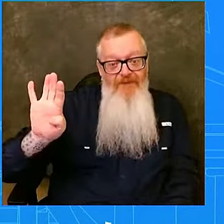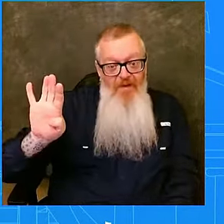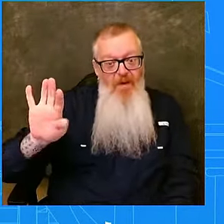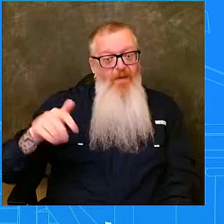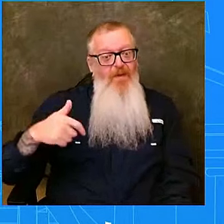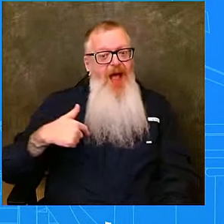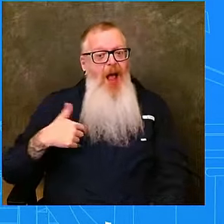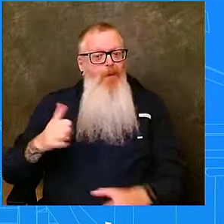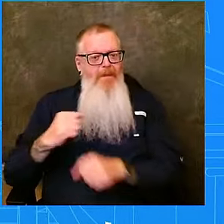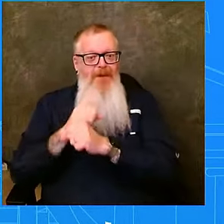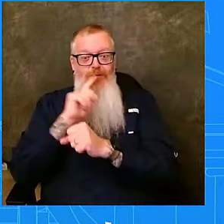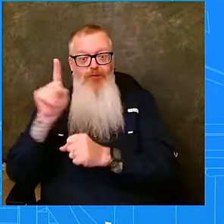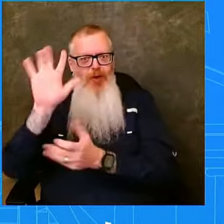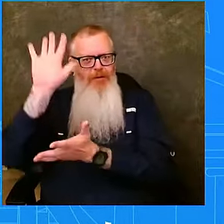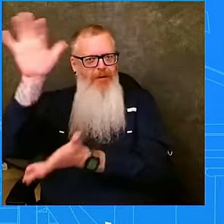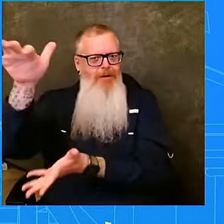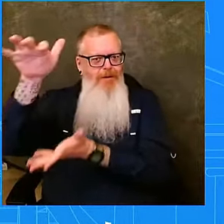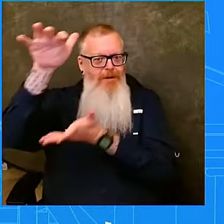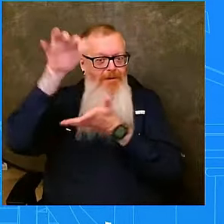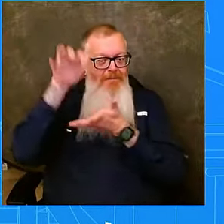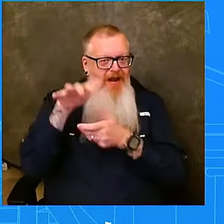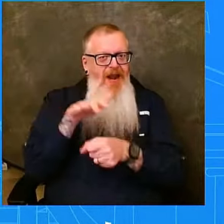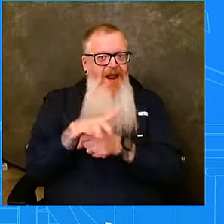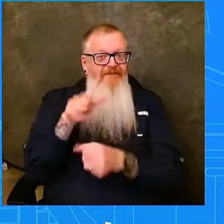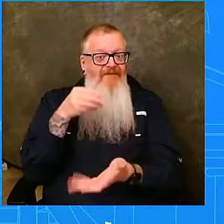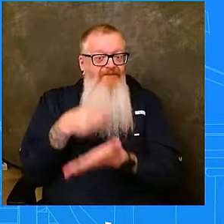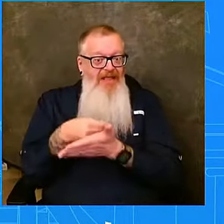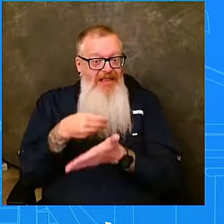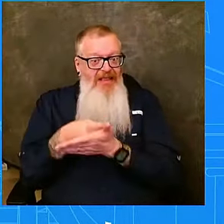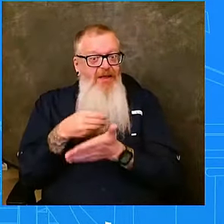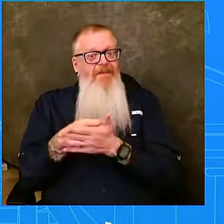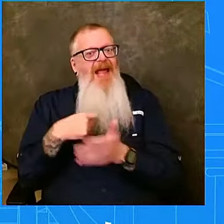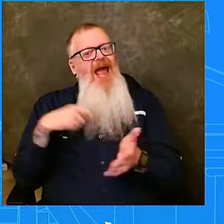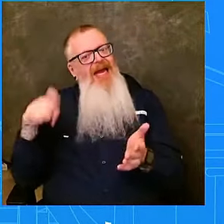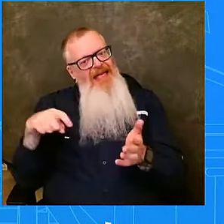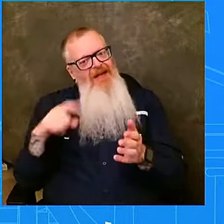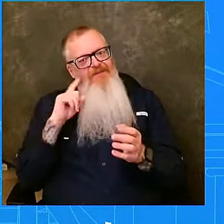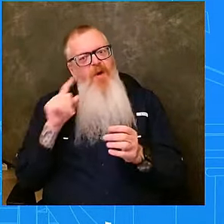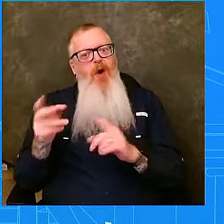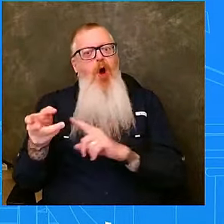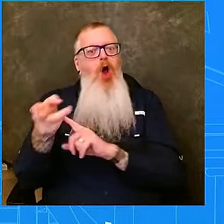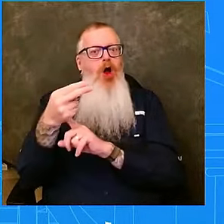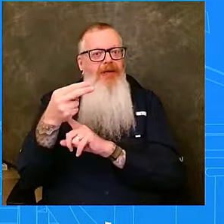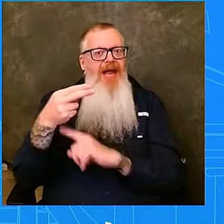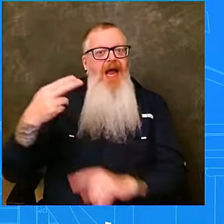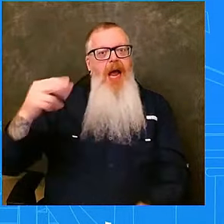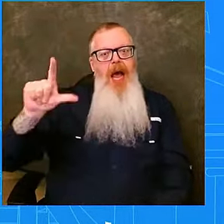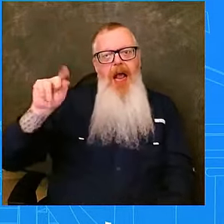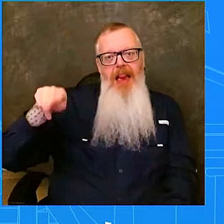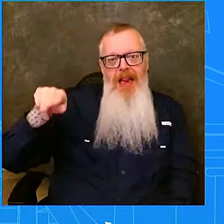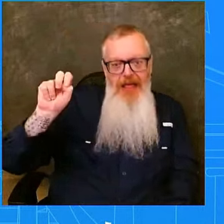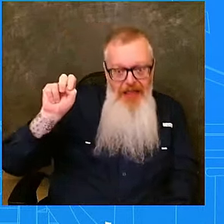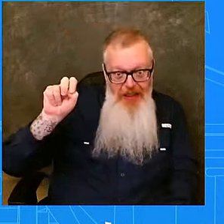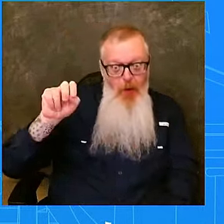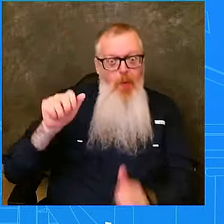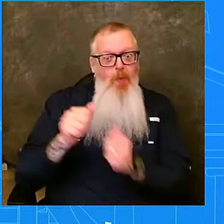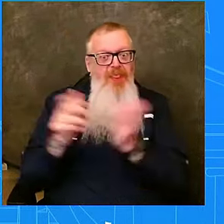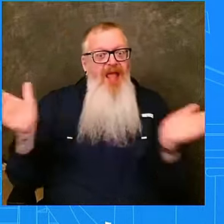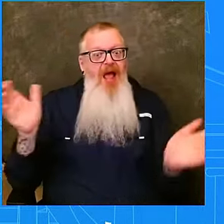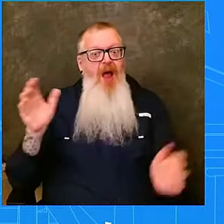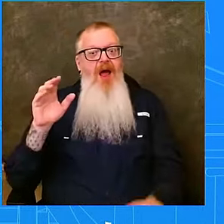and I needed that for Hurricane Helene. Without going into INF, I probably would not have had enough money to support Hurricane Helene.